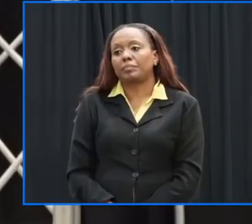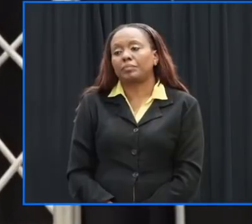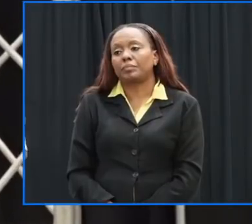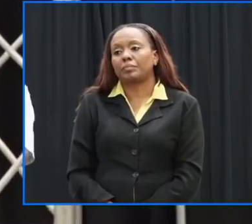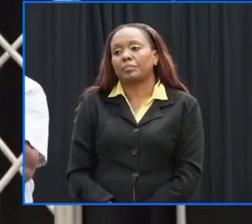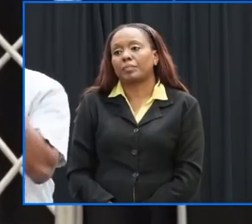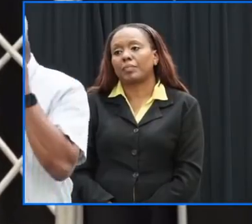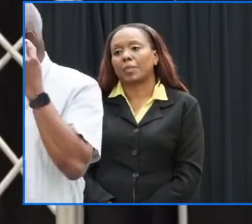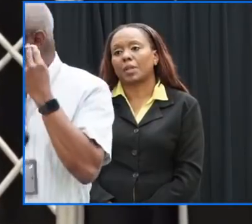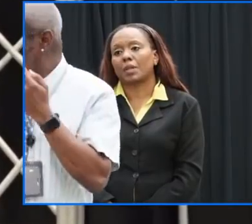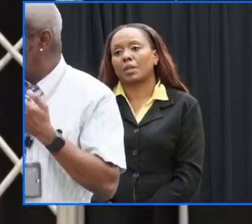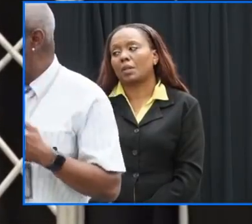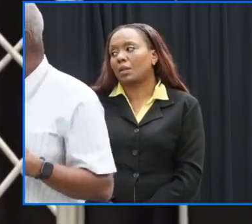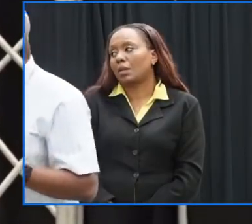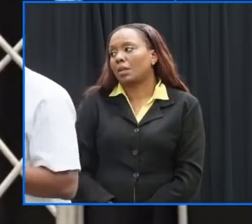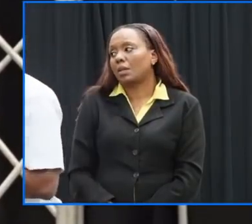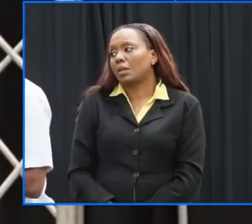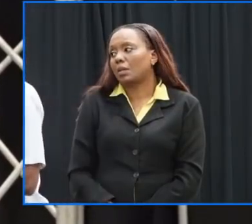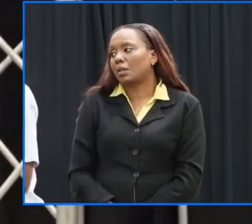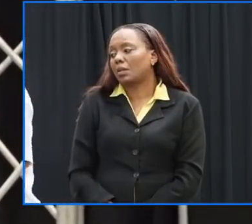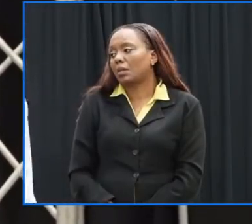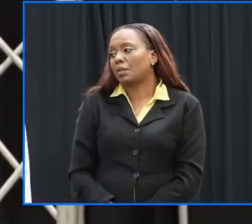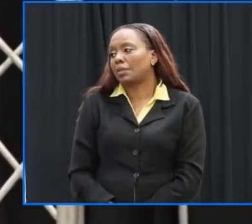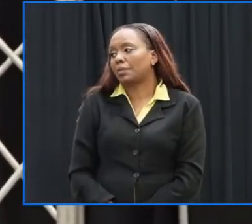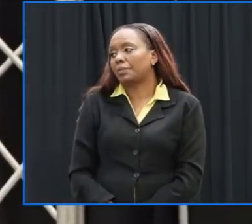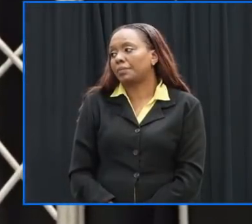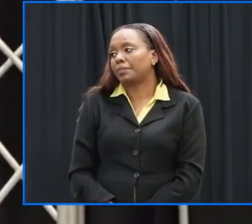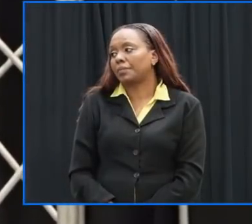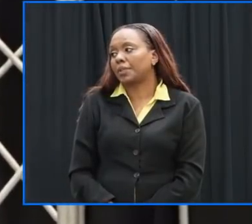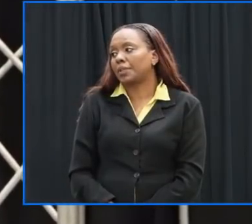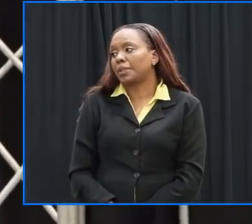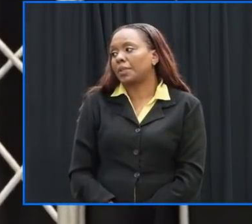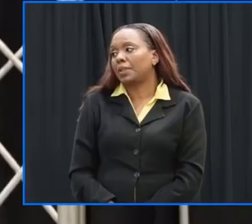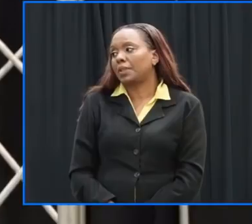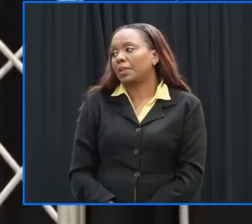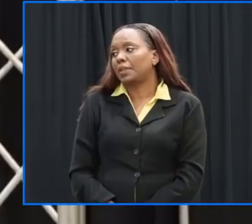i cannot emphasize this you said you're moving people from paragon